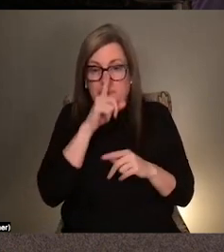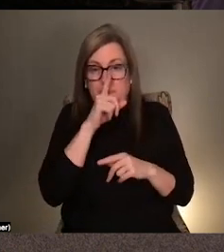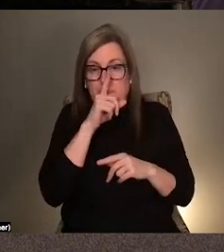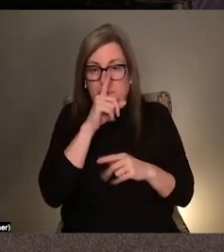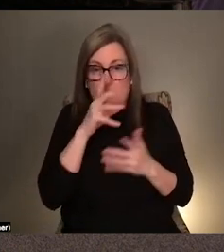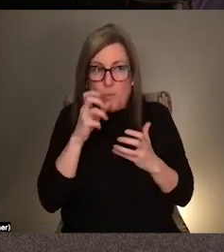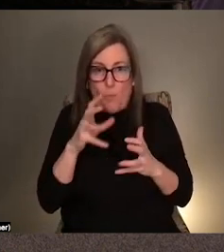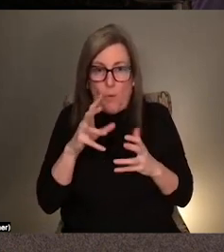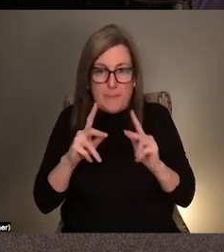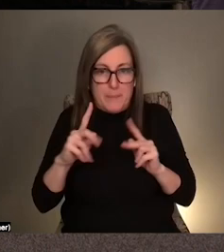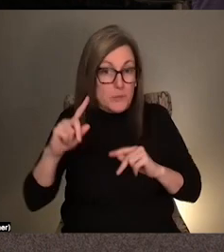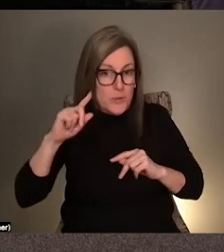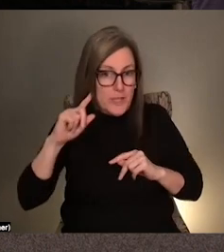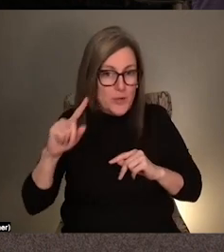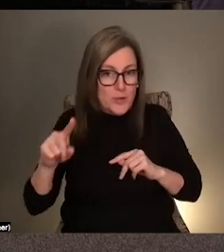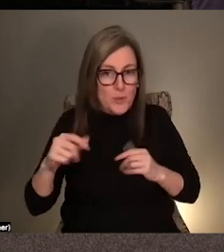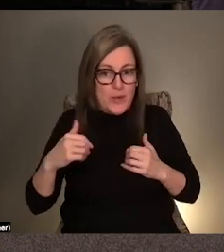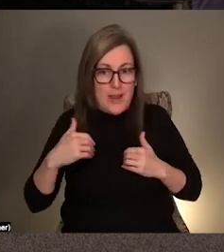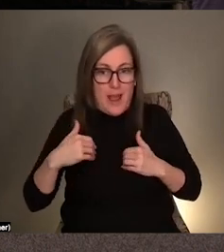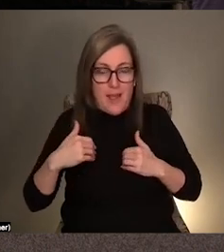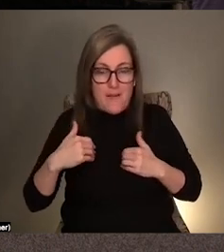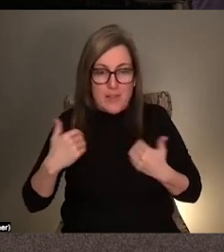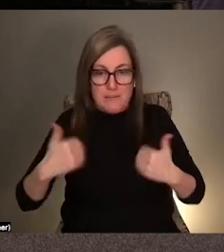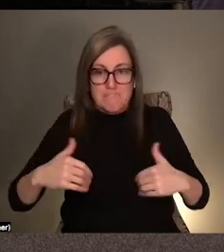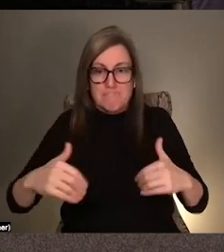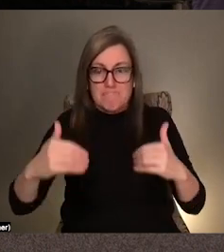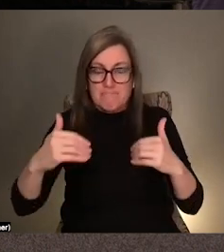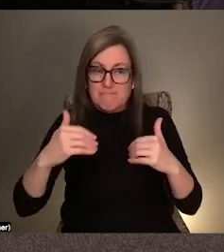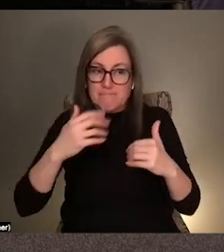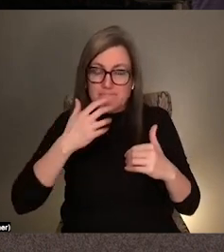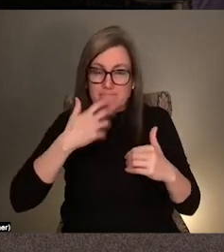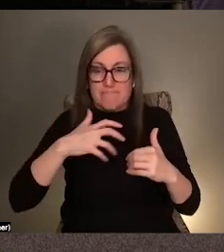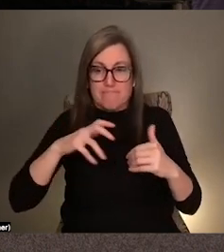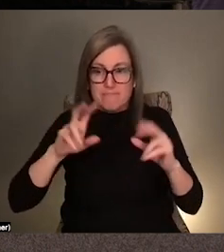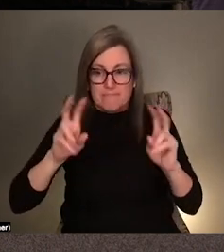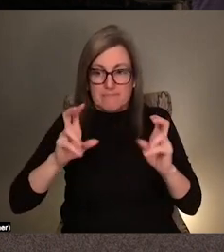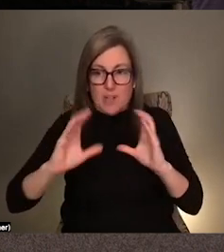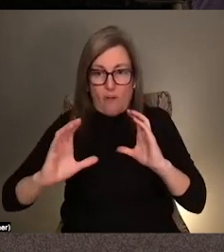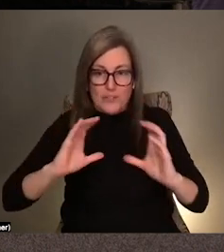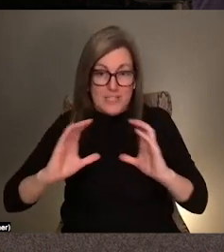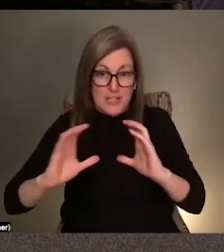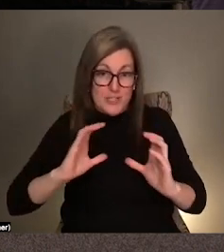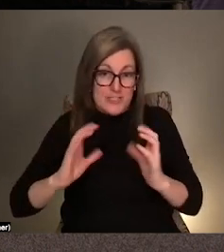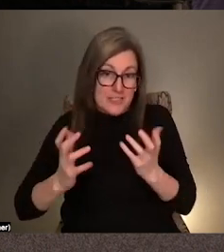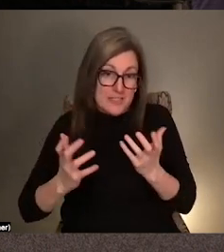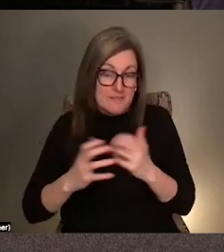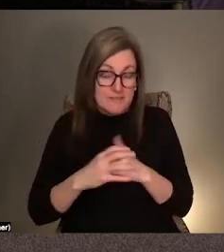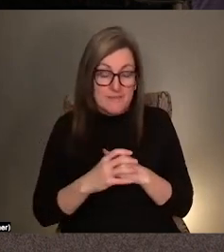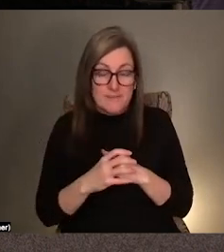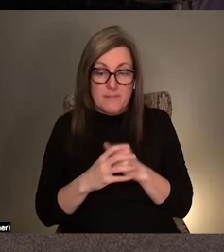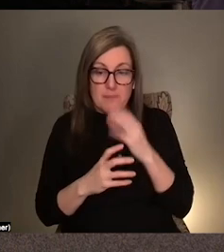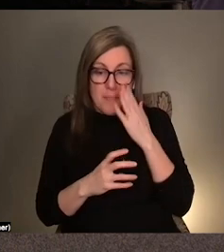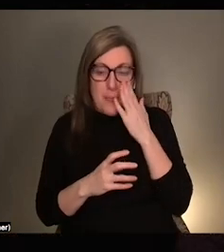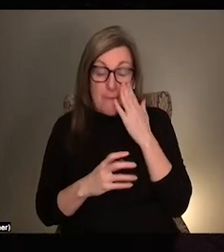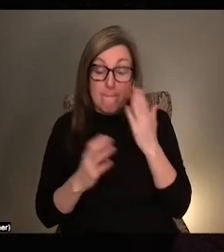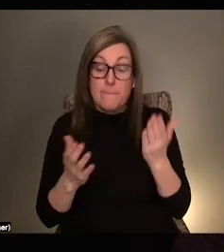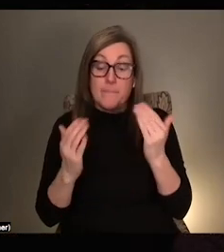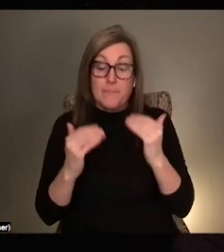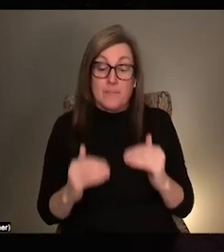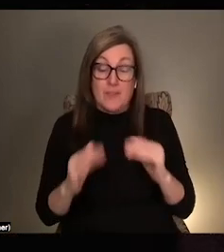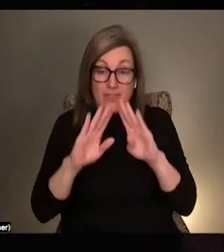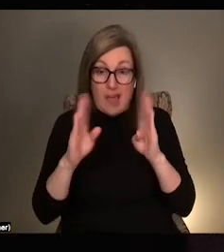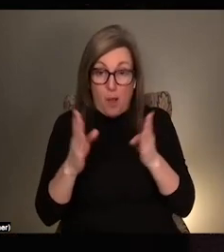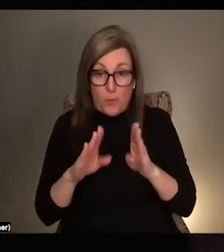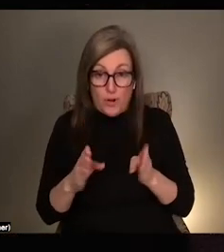have conspiratorial conversations in public. Um, and yeah, so that's that. And then in terms of the hourglass